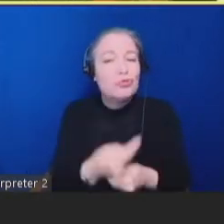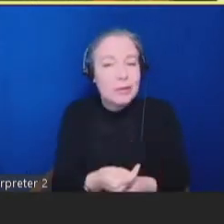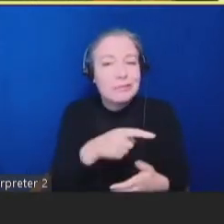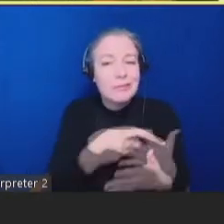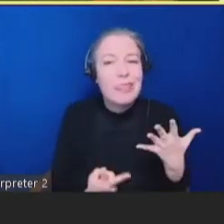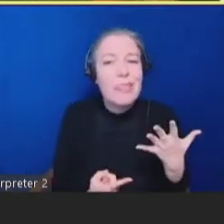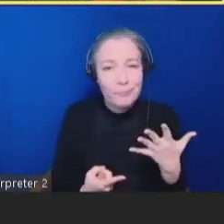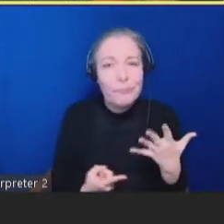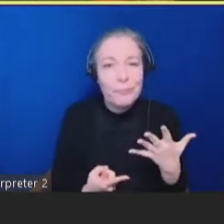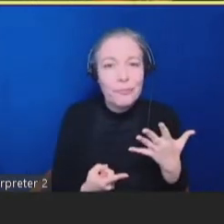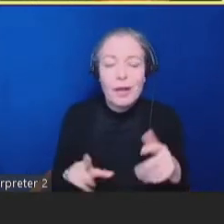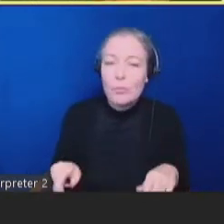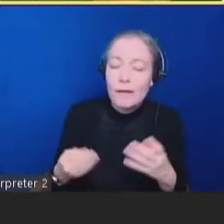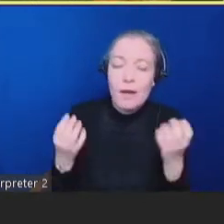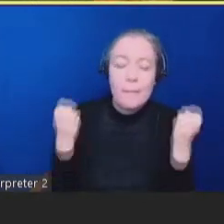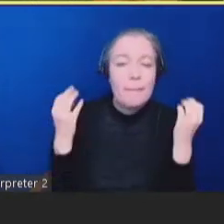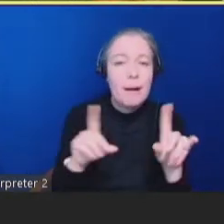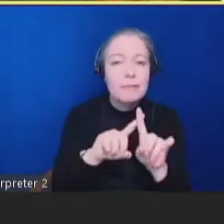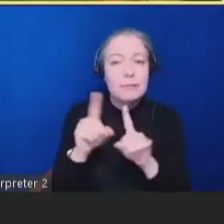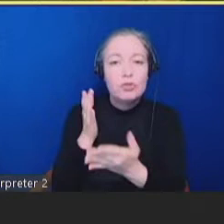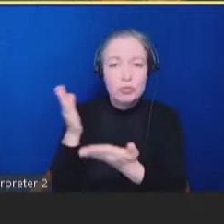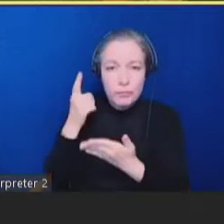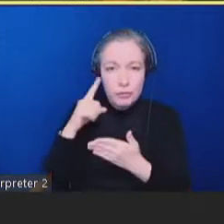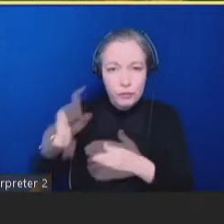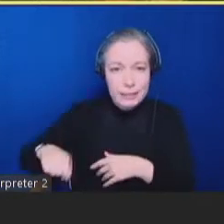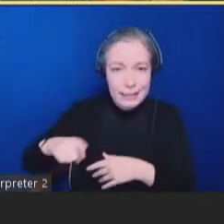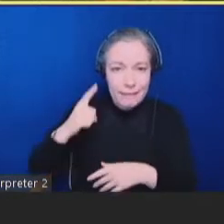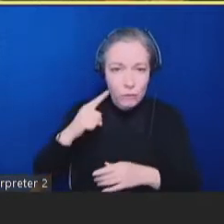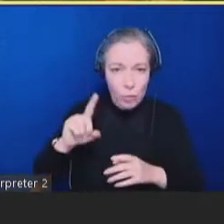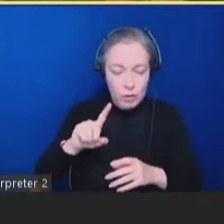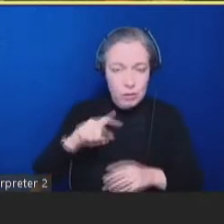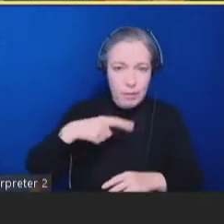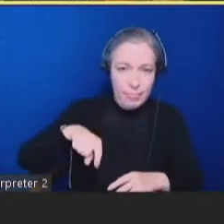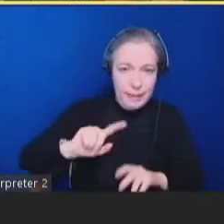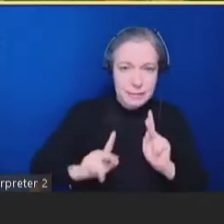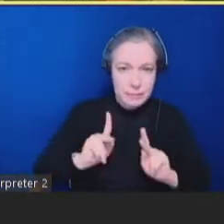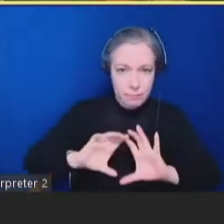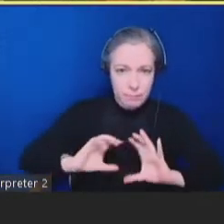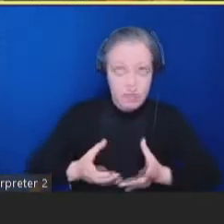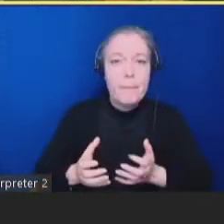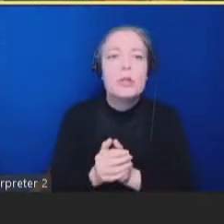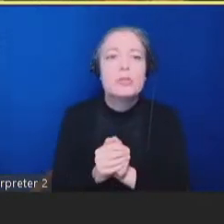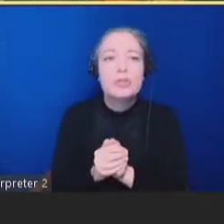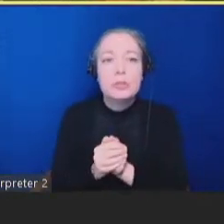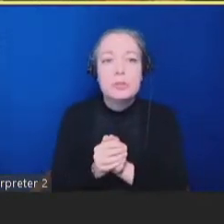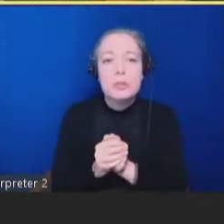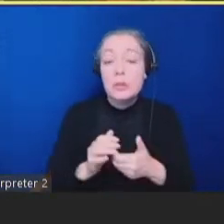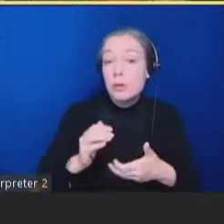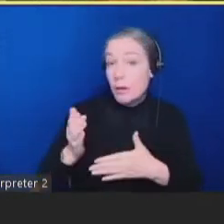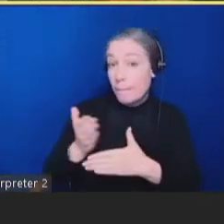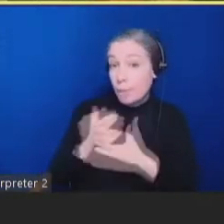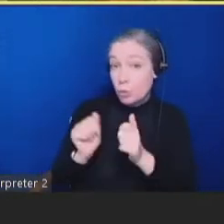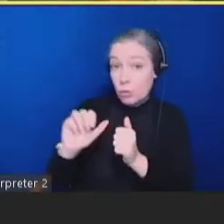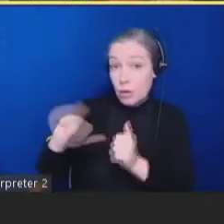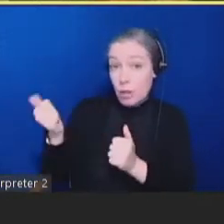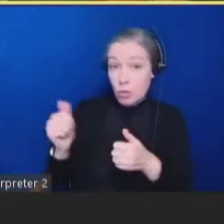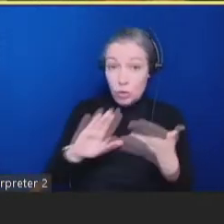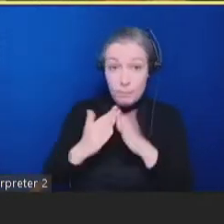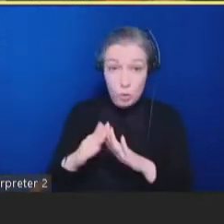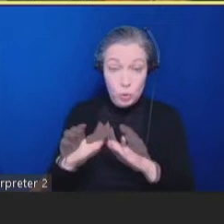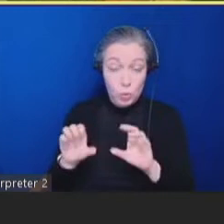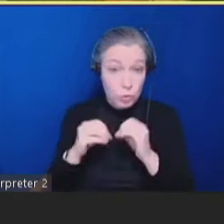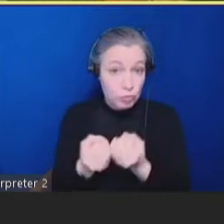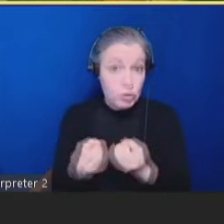these populations. Excuse me. They are partnering with other community organizations along with public health departments,